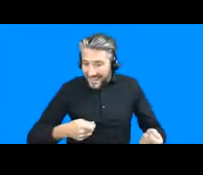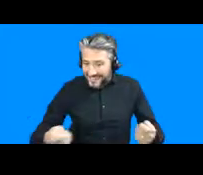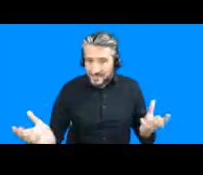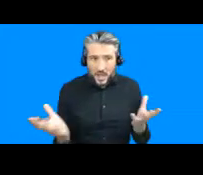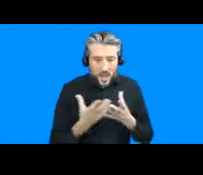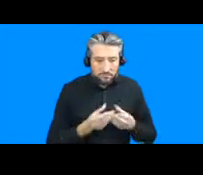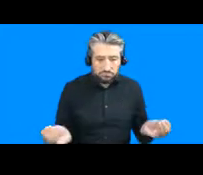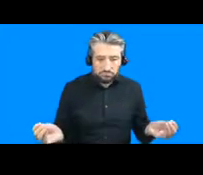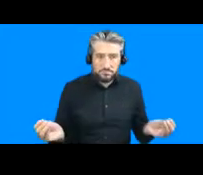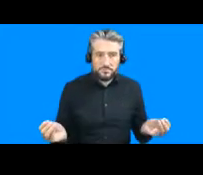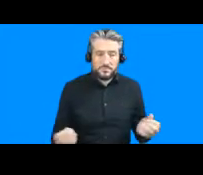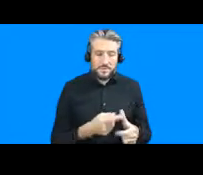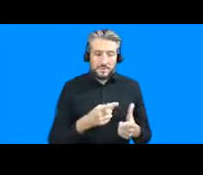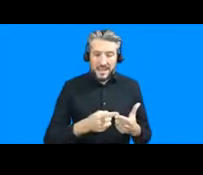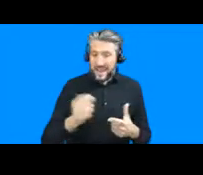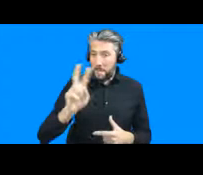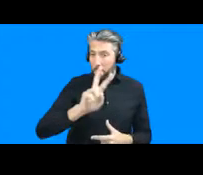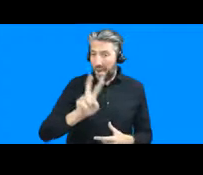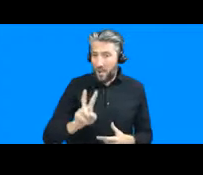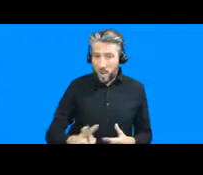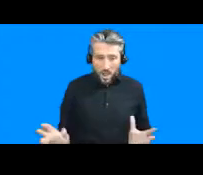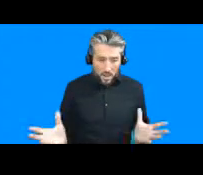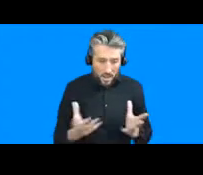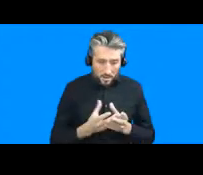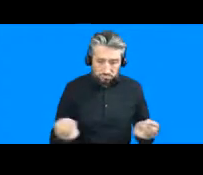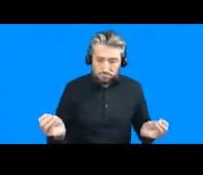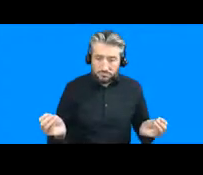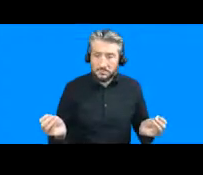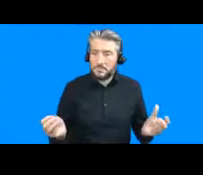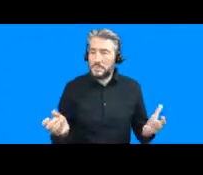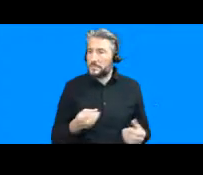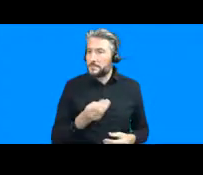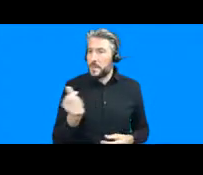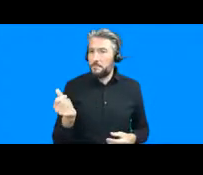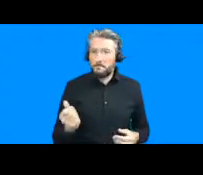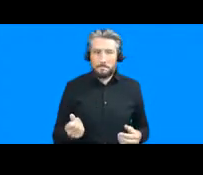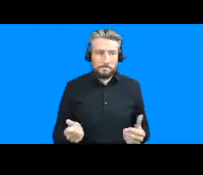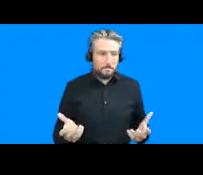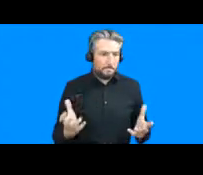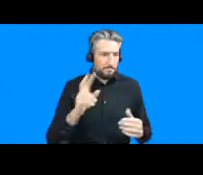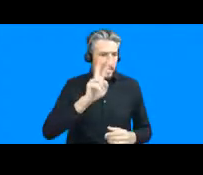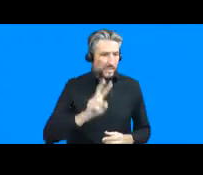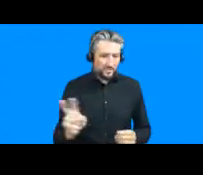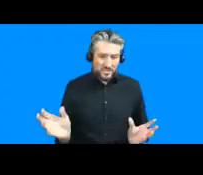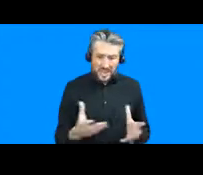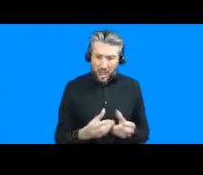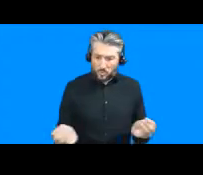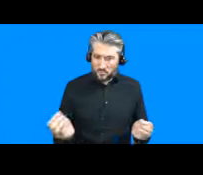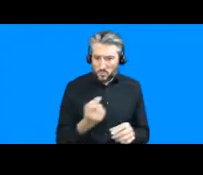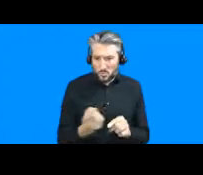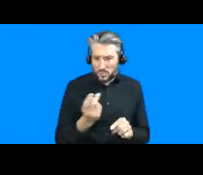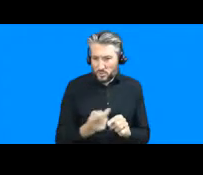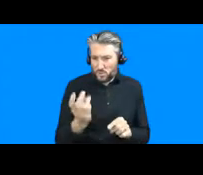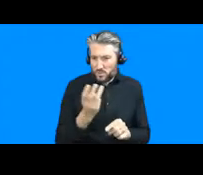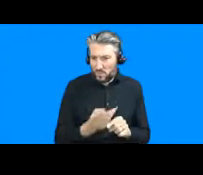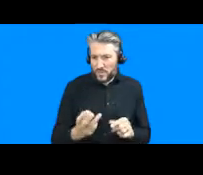certain neighborhoods in karachi that actually didn't get back power for not only days but even weeks uh more than 100 people